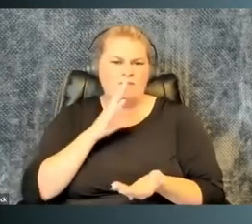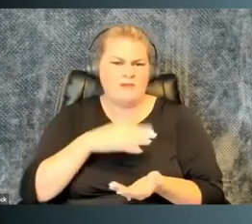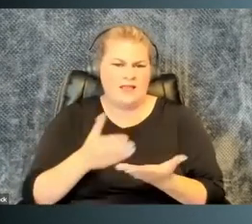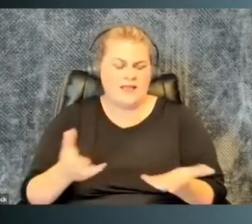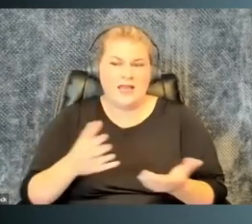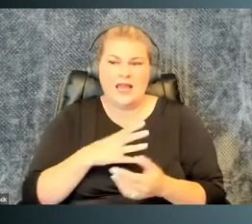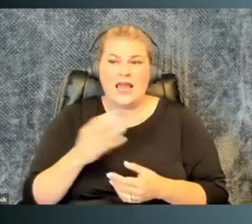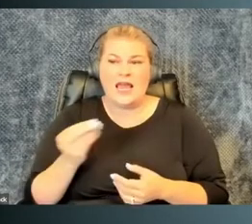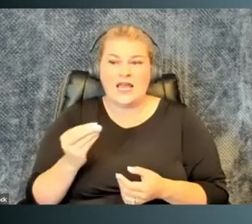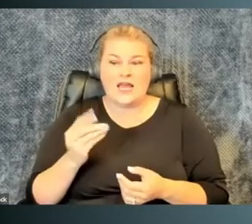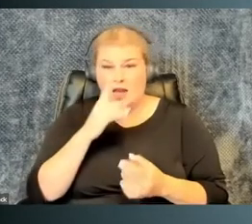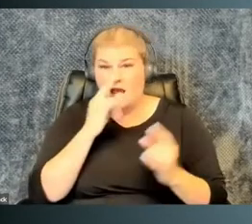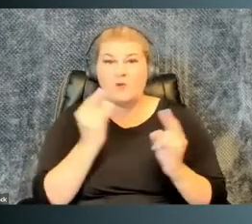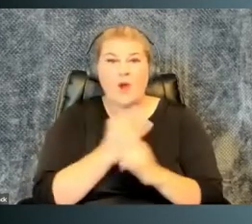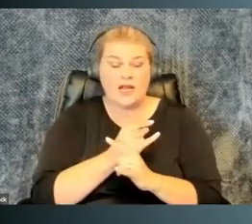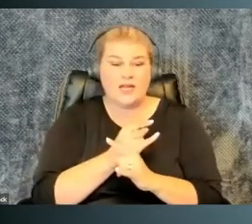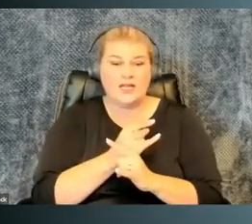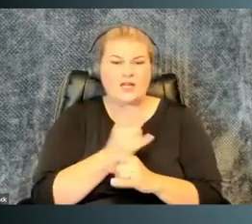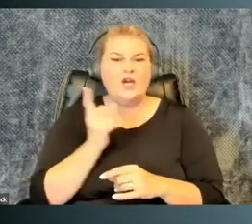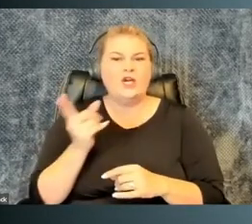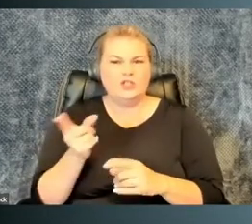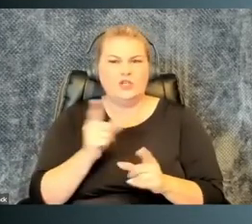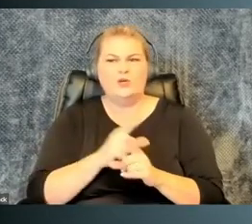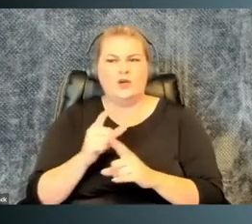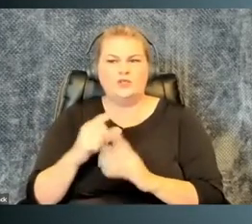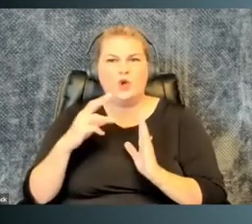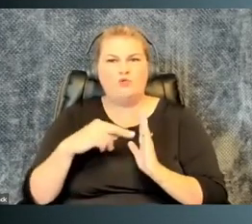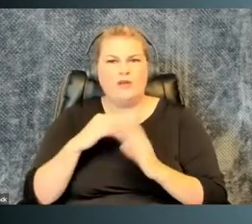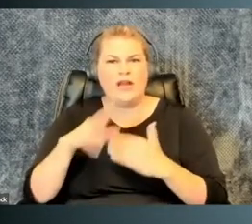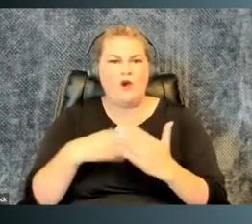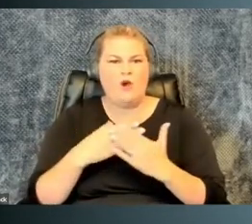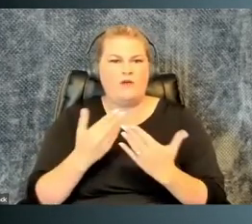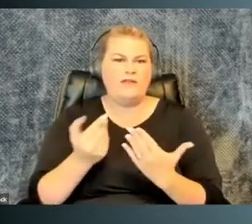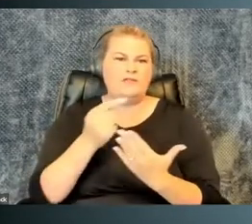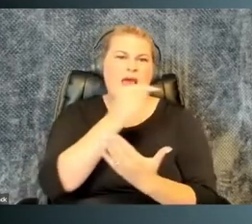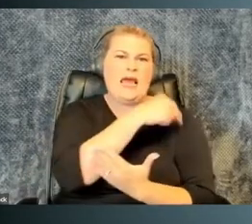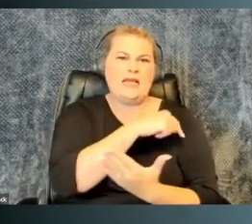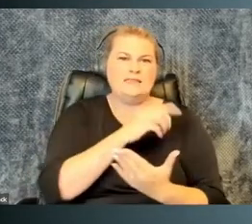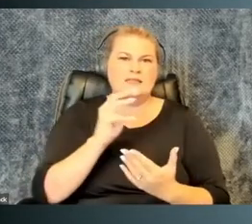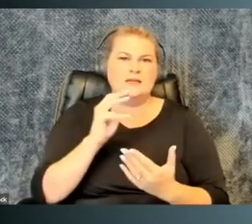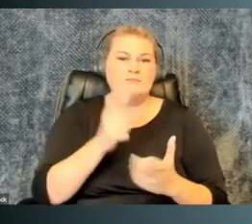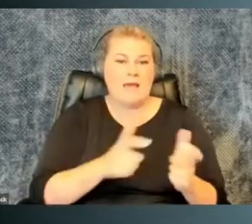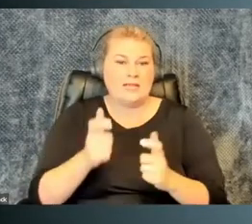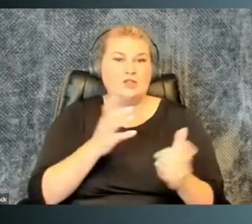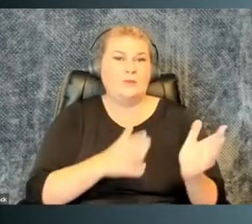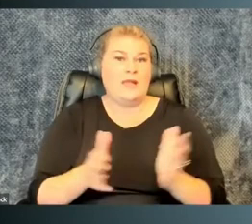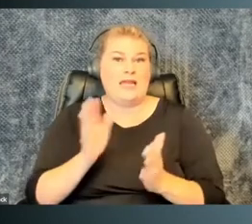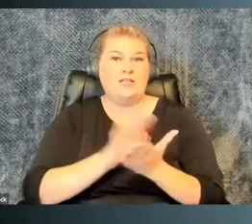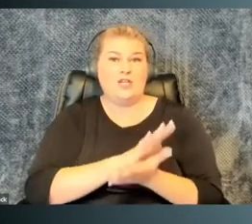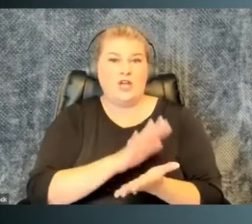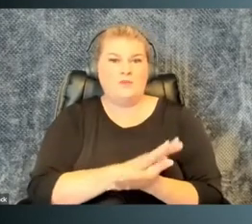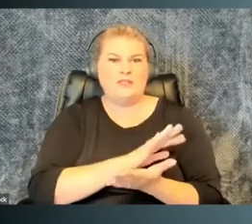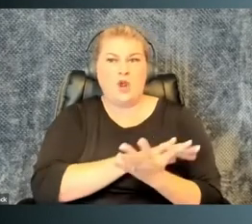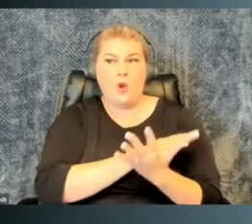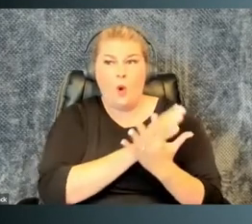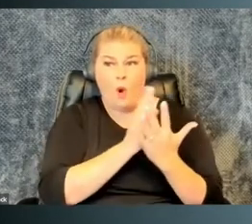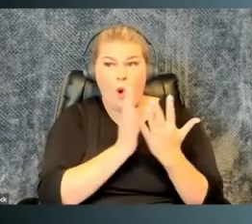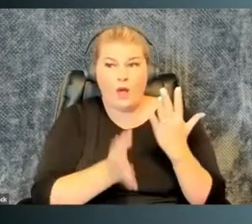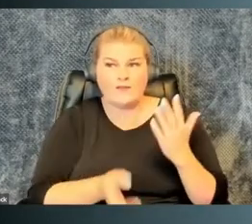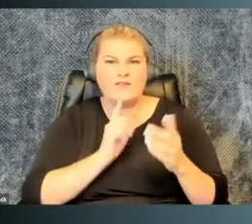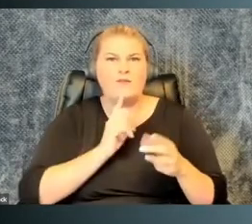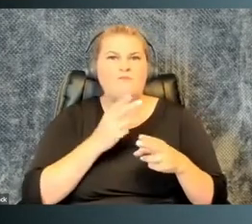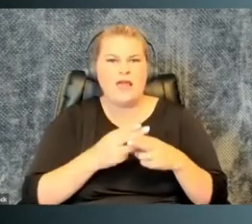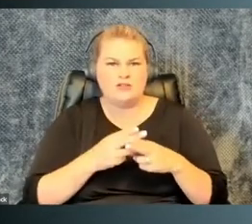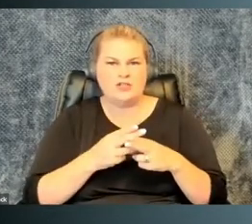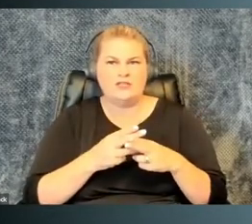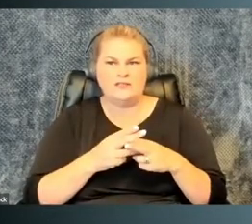thing. And ironically, she was also reading all of these past master planning documents.